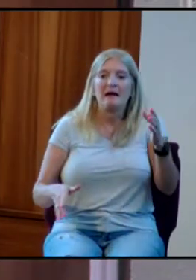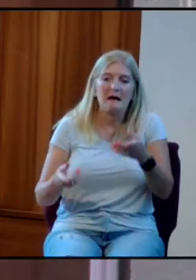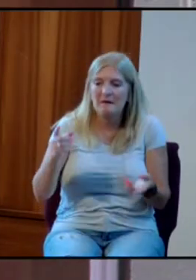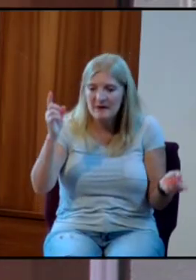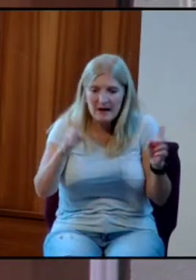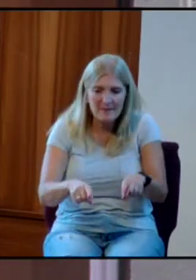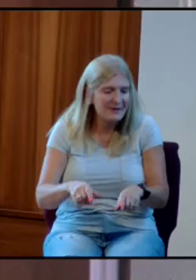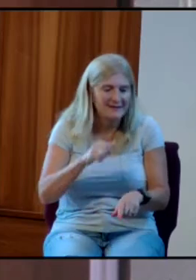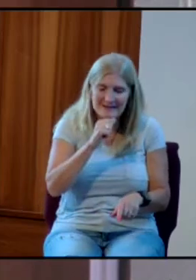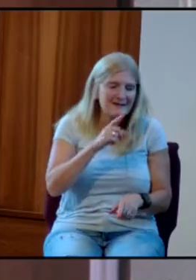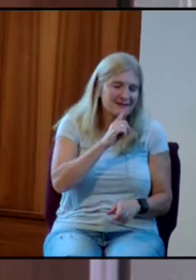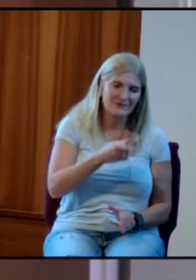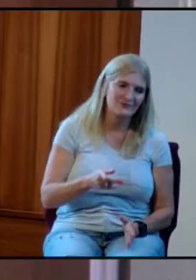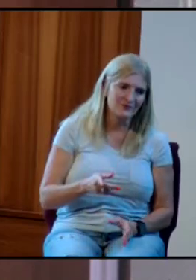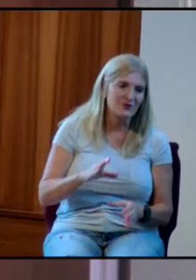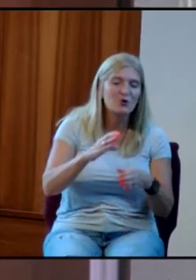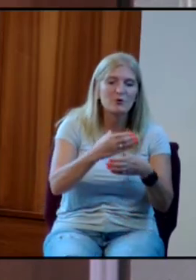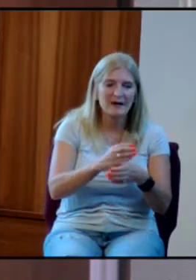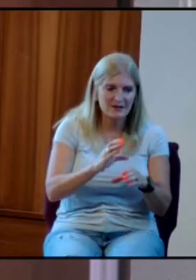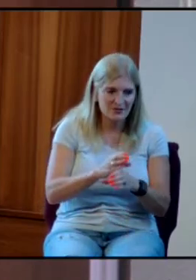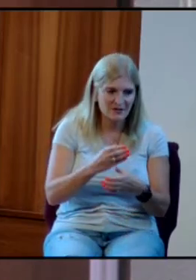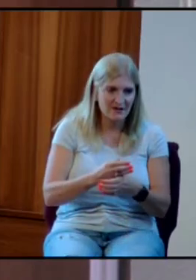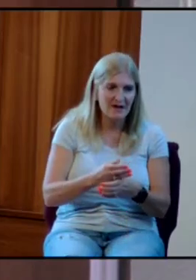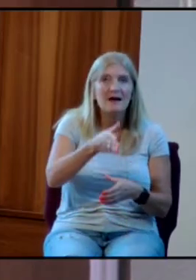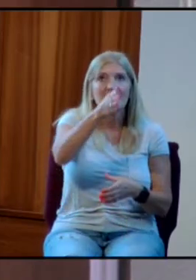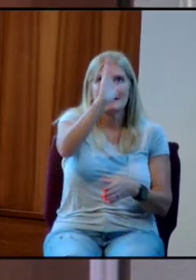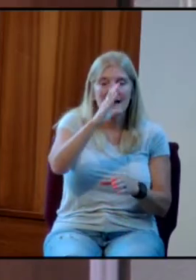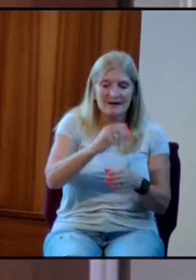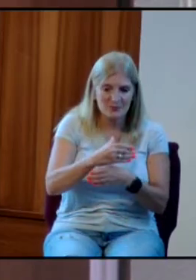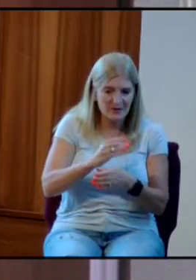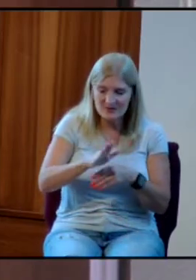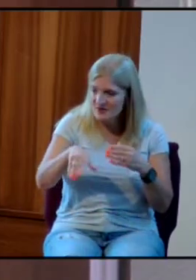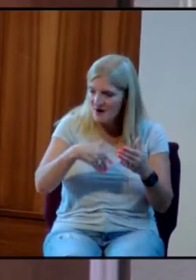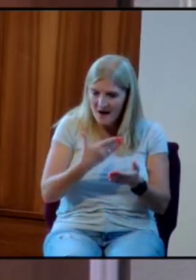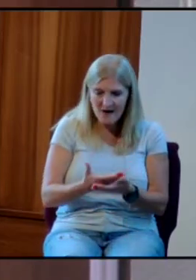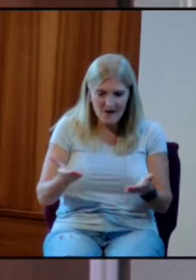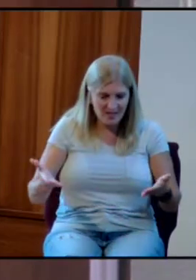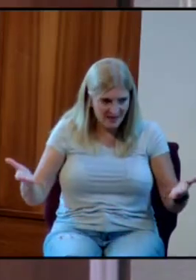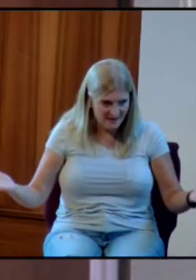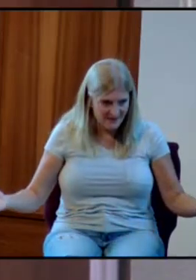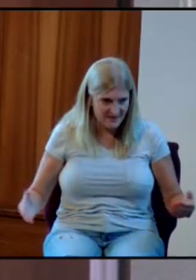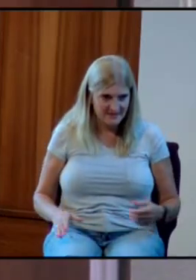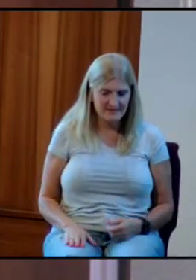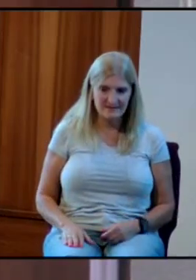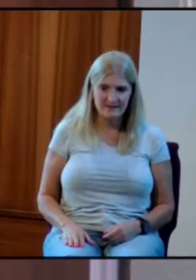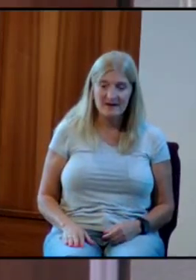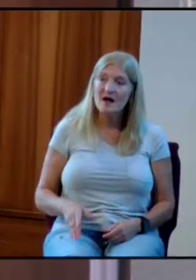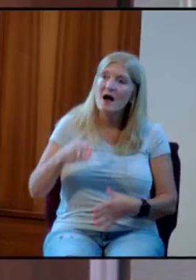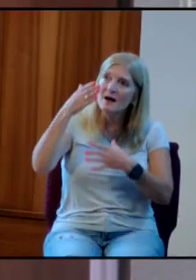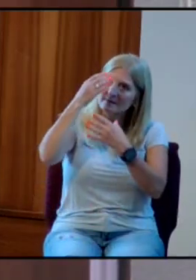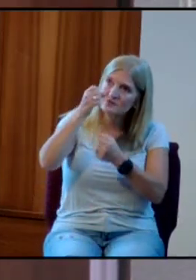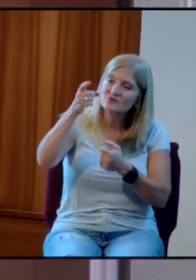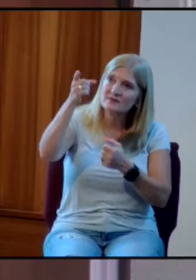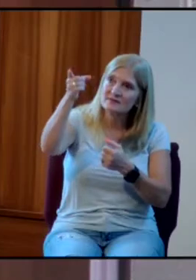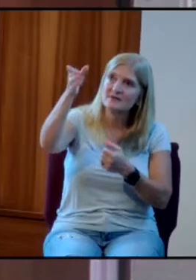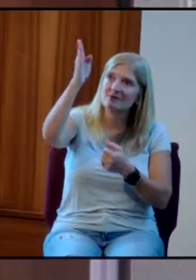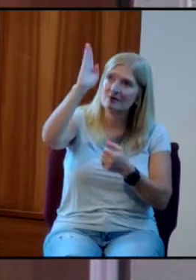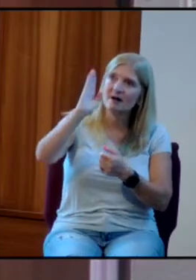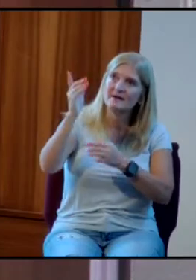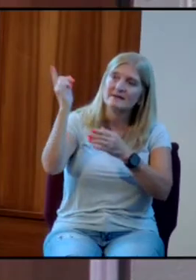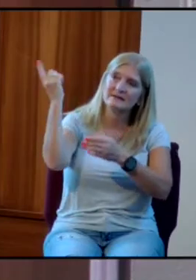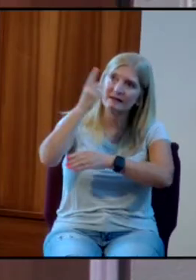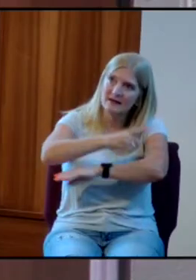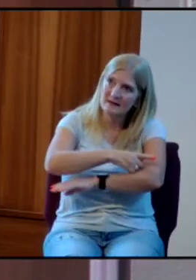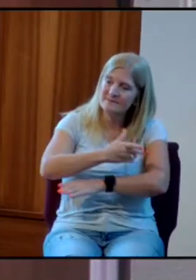can say to him every day, you created all of this. You know how it works. I'm trusting you to guide me today.